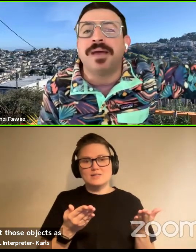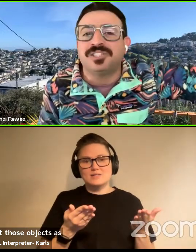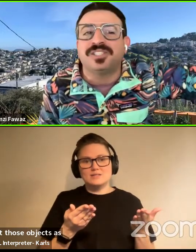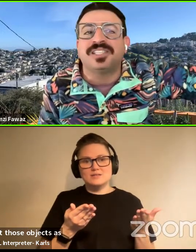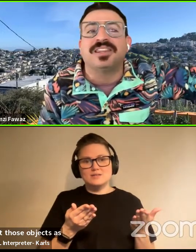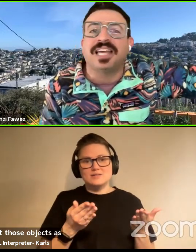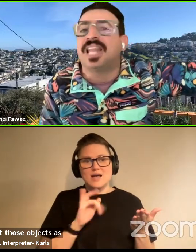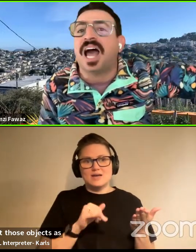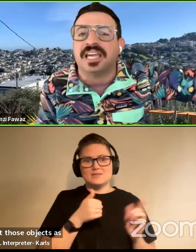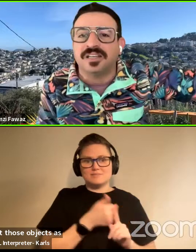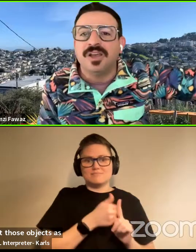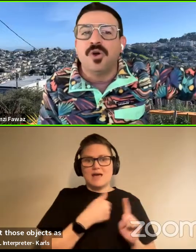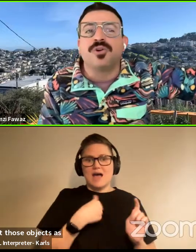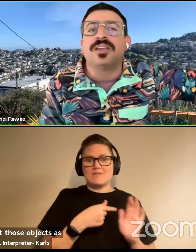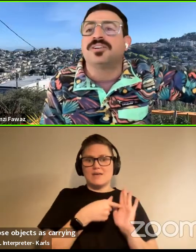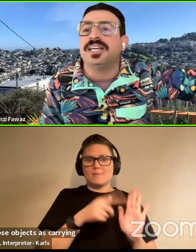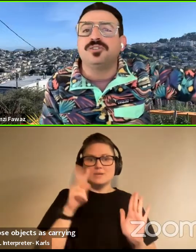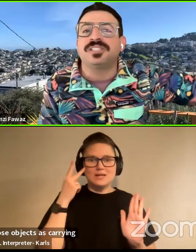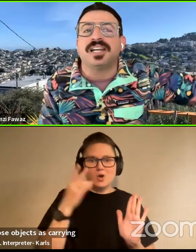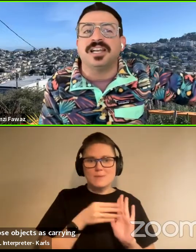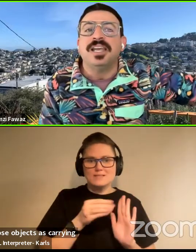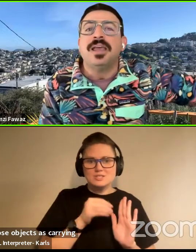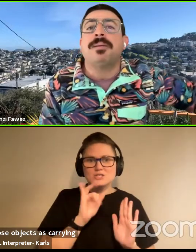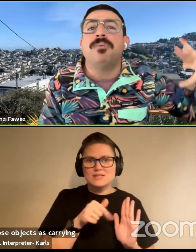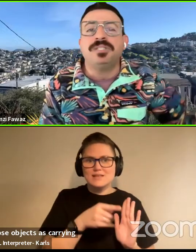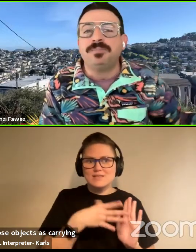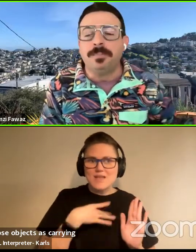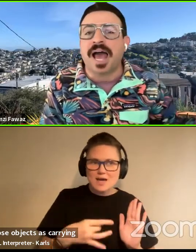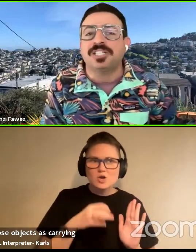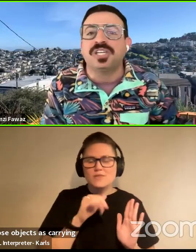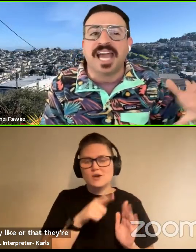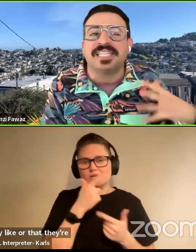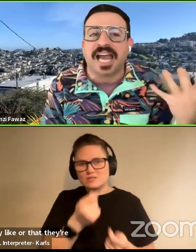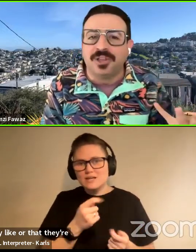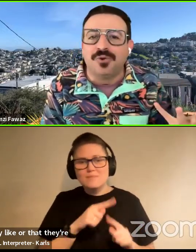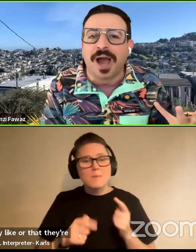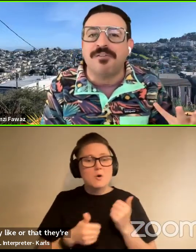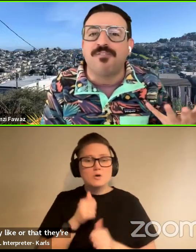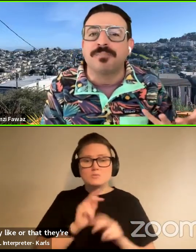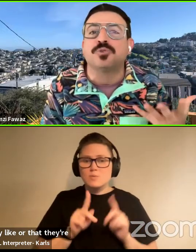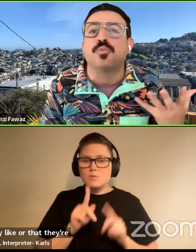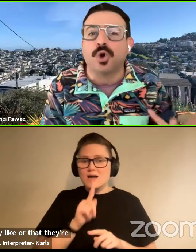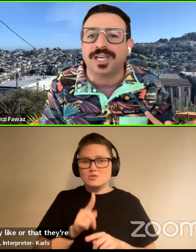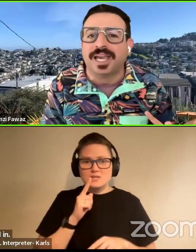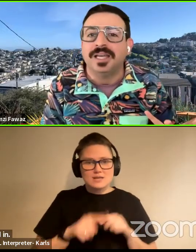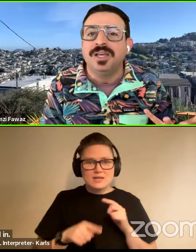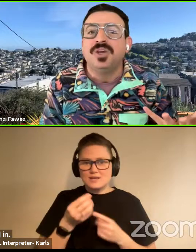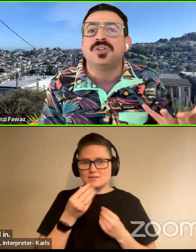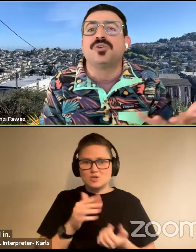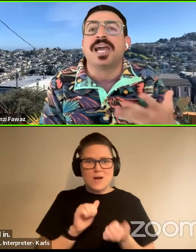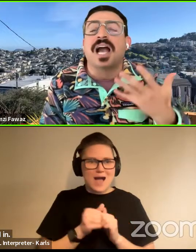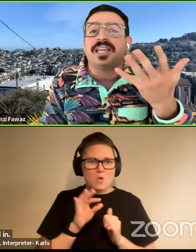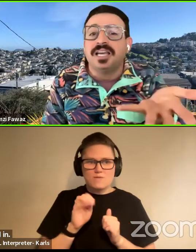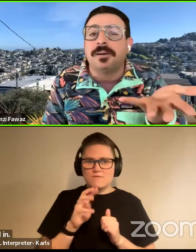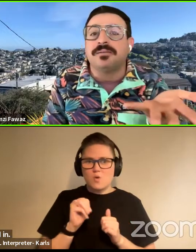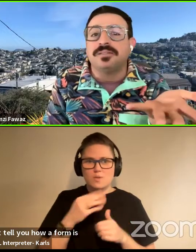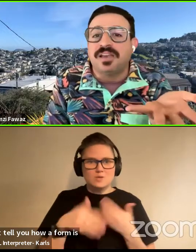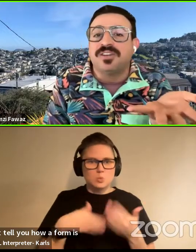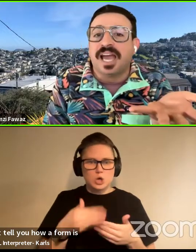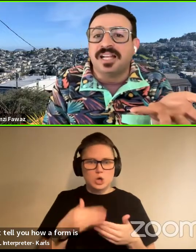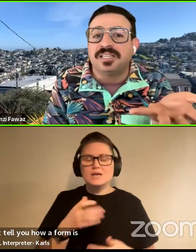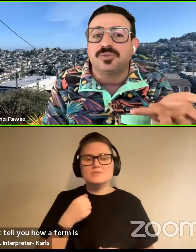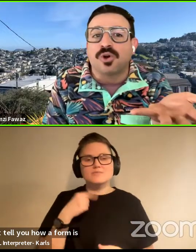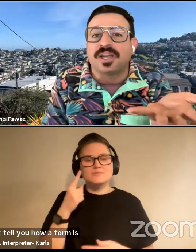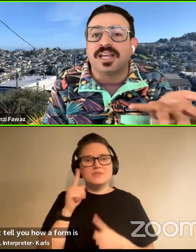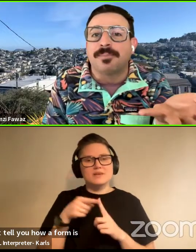political messages that they like or that they're interested in. But most people actually can't tell you how a form is working. So like, I think